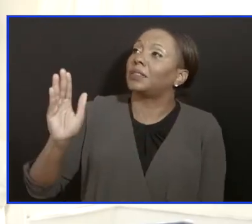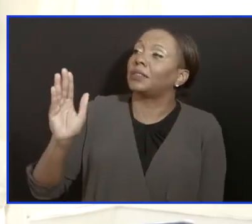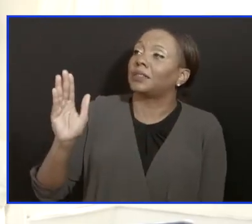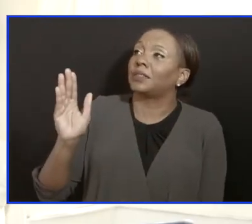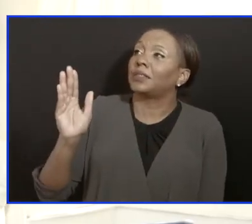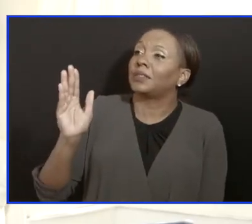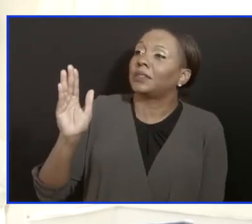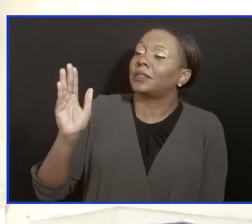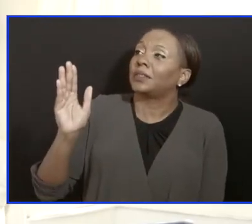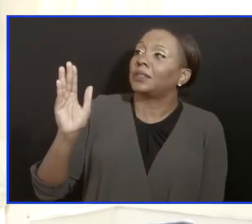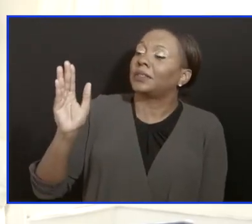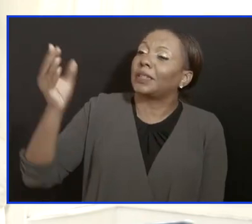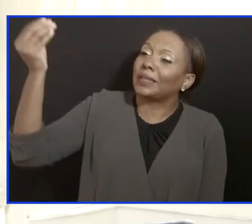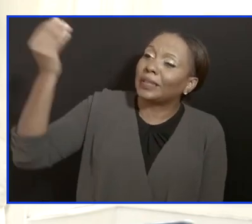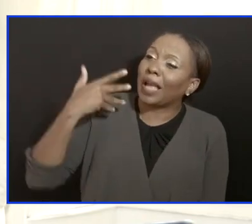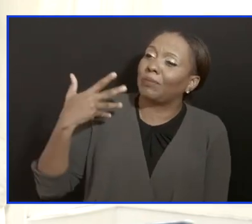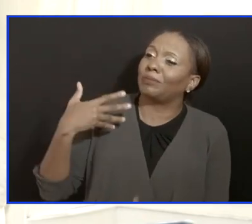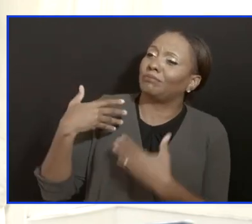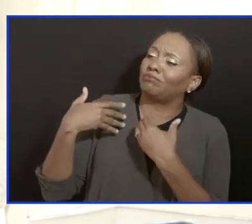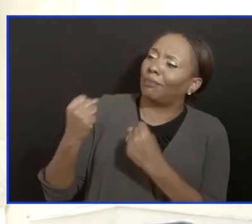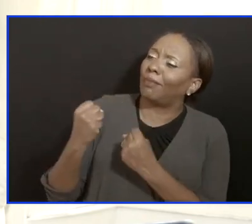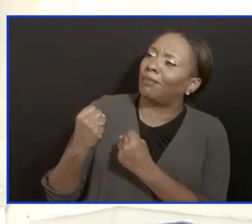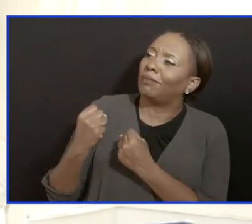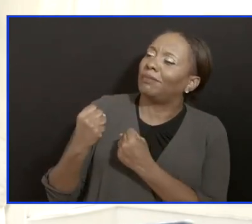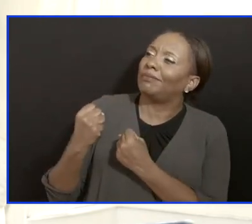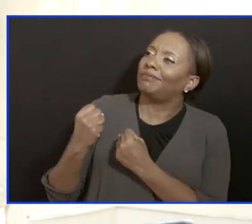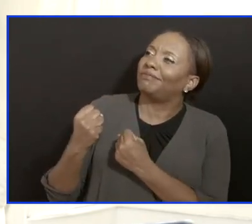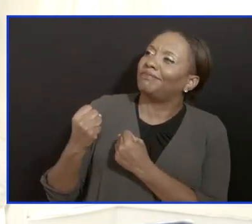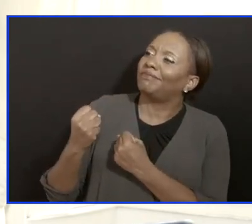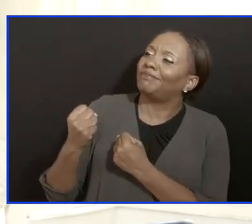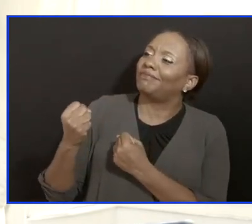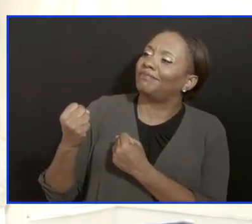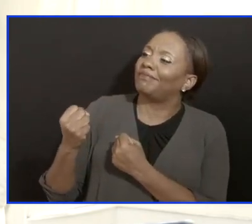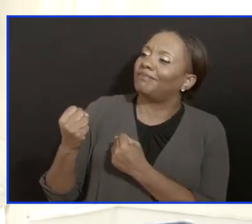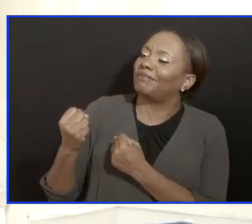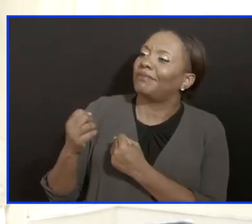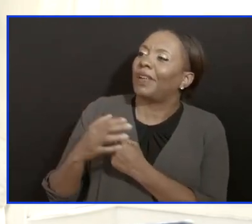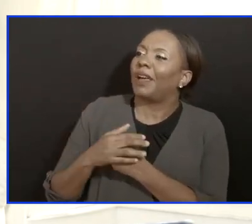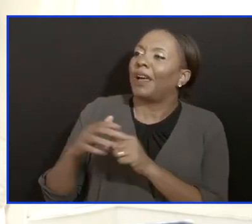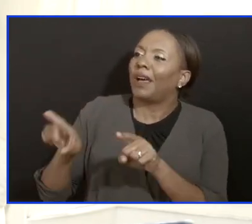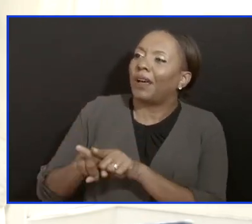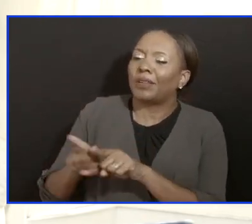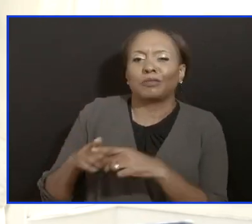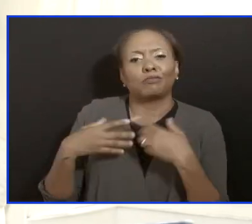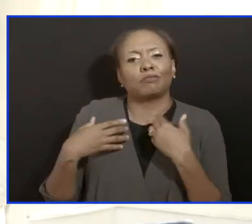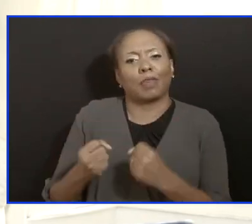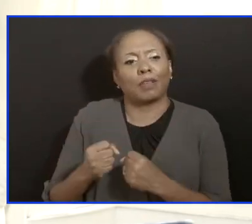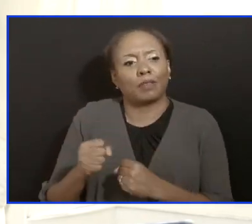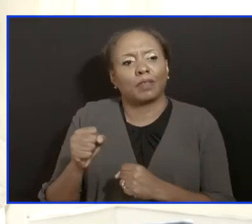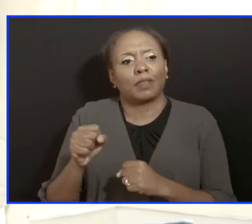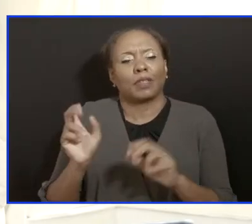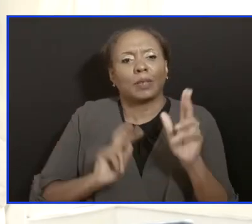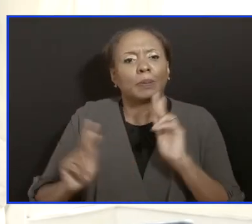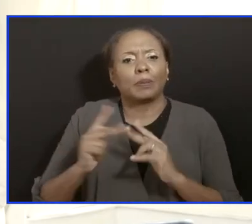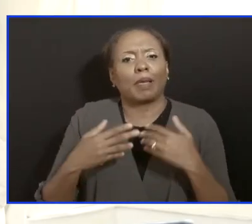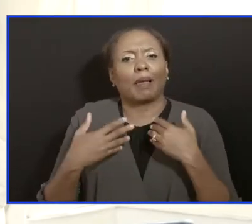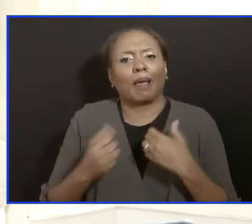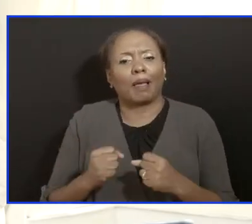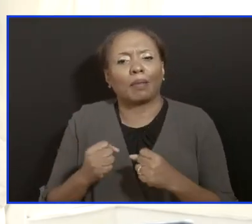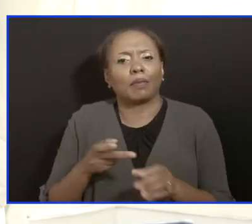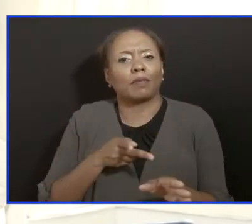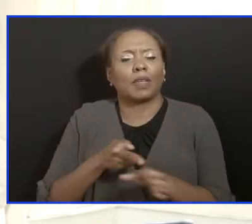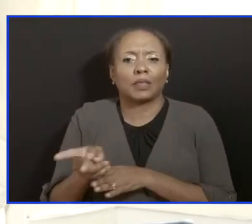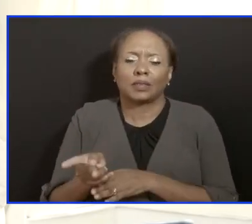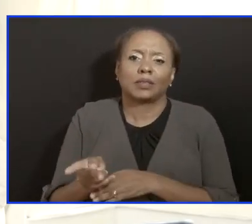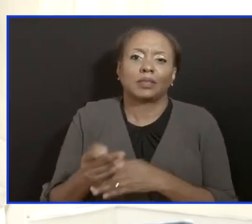strength, the willpower of the staff on the ground in this fight for this country.